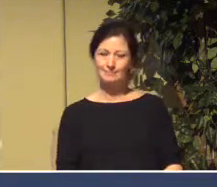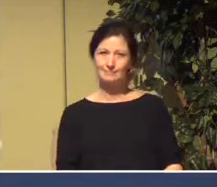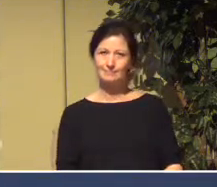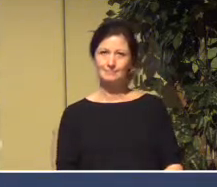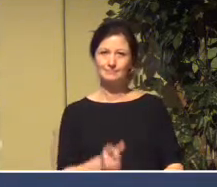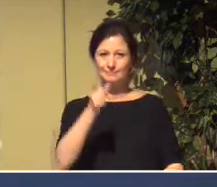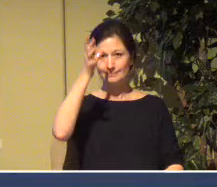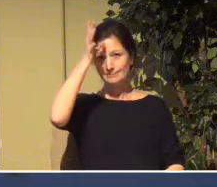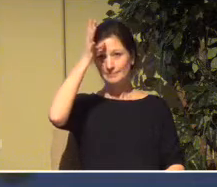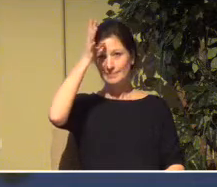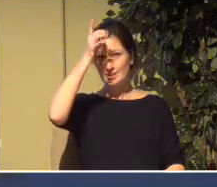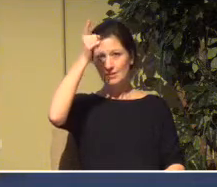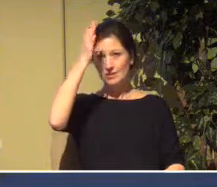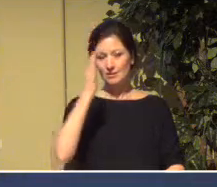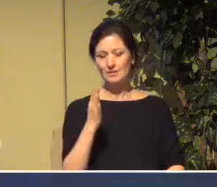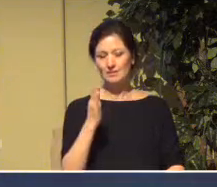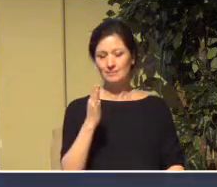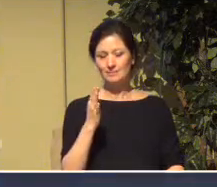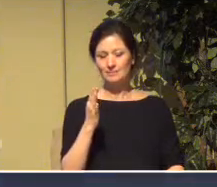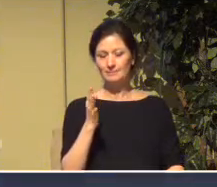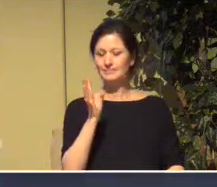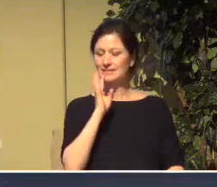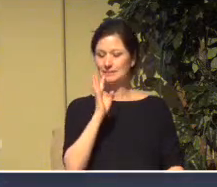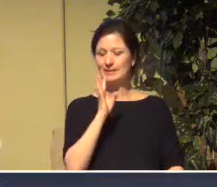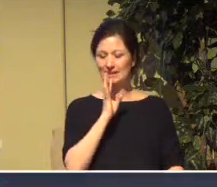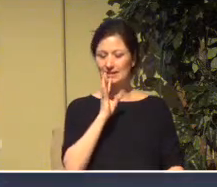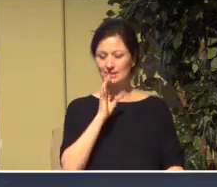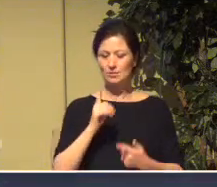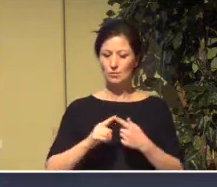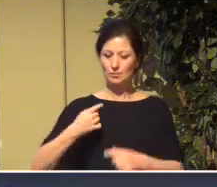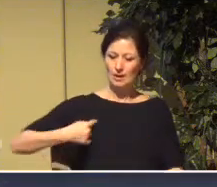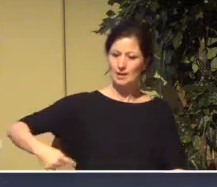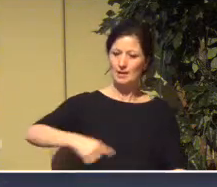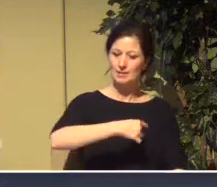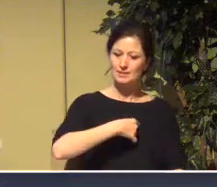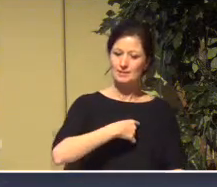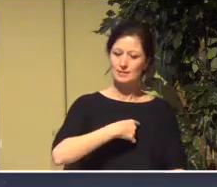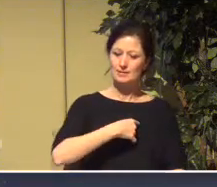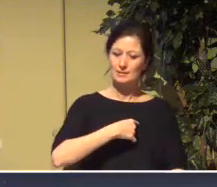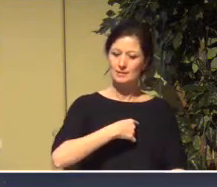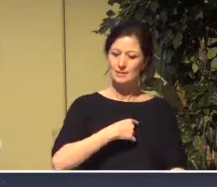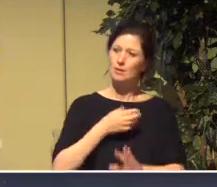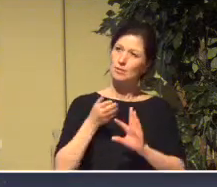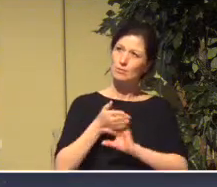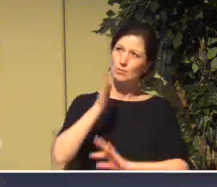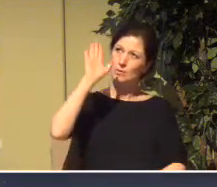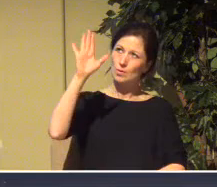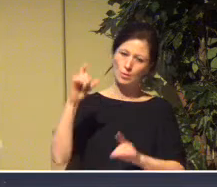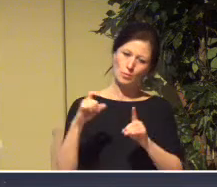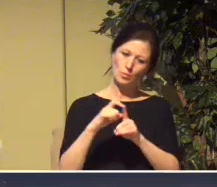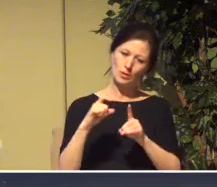Father God, speak to us through your word and through what you've given me to say.